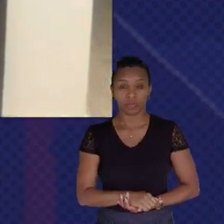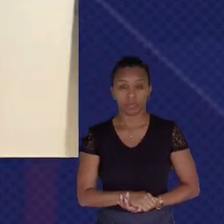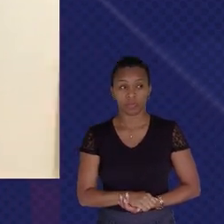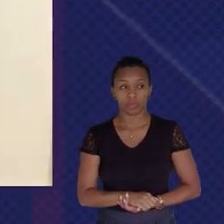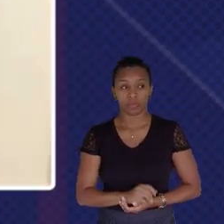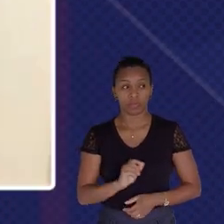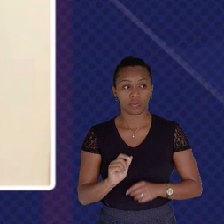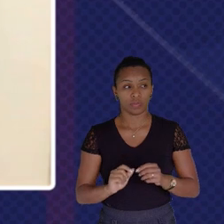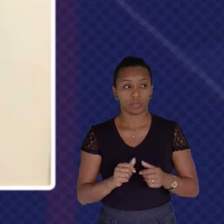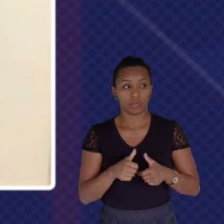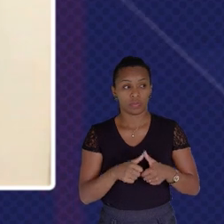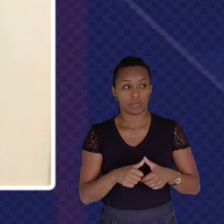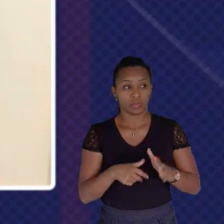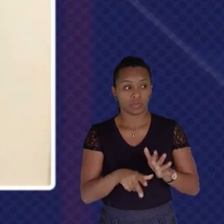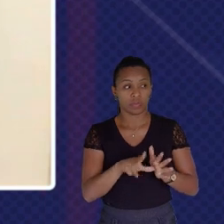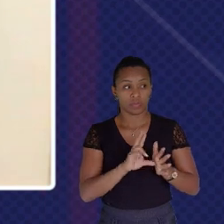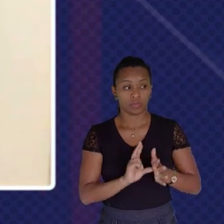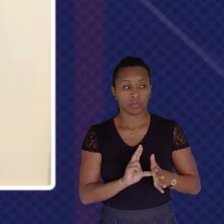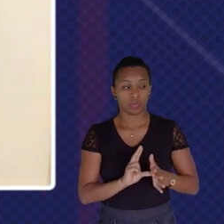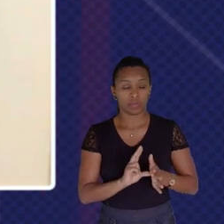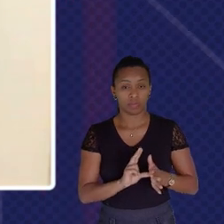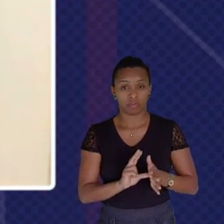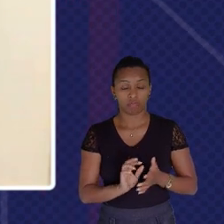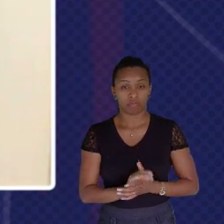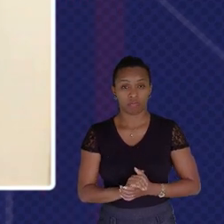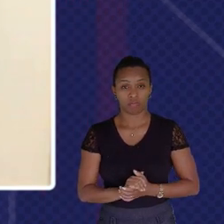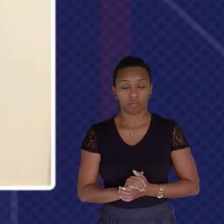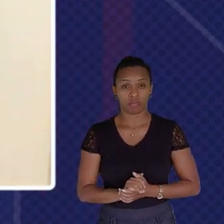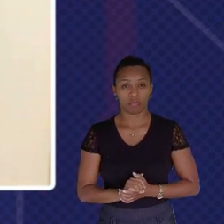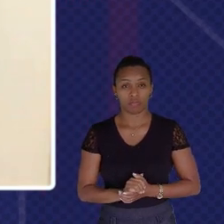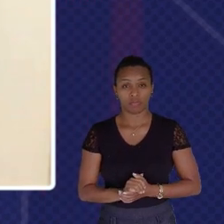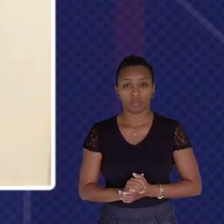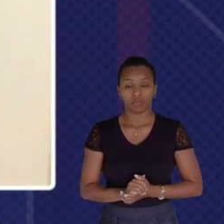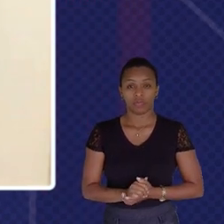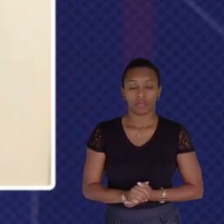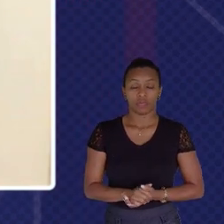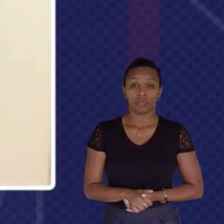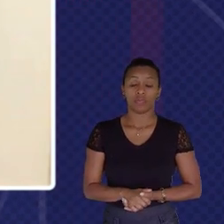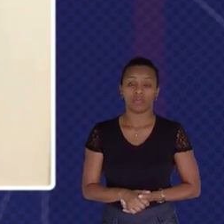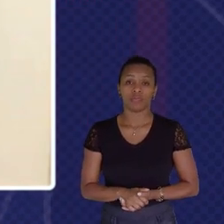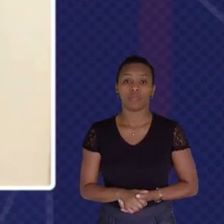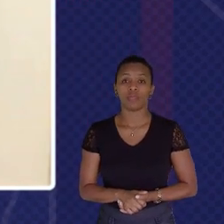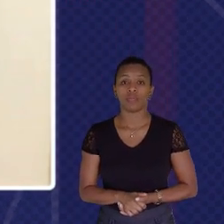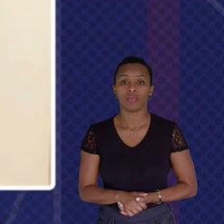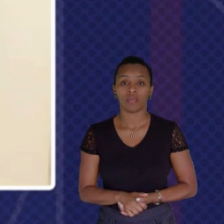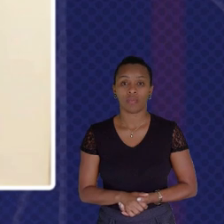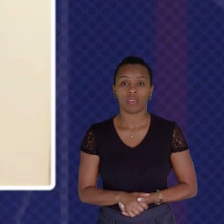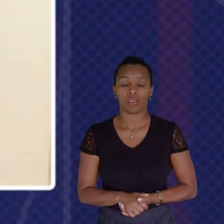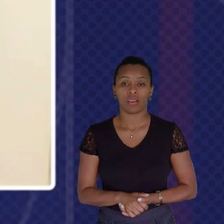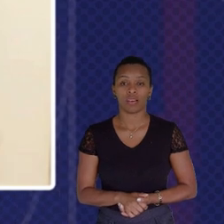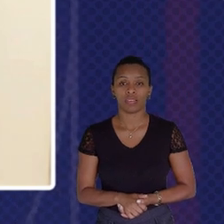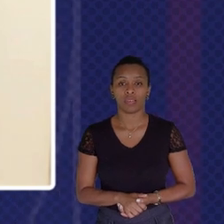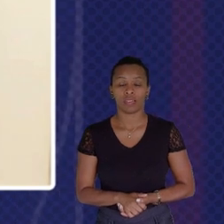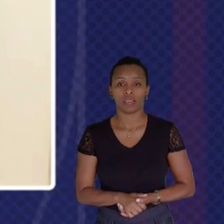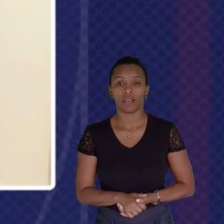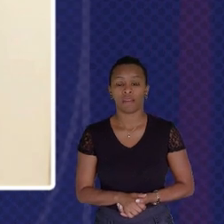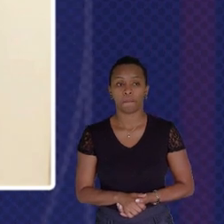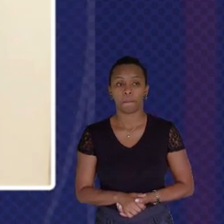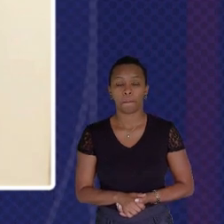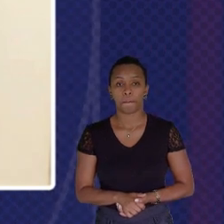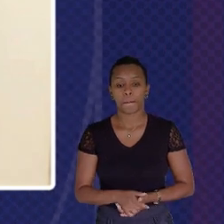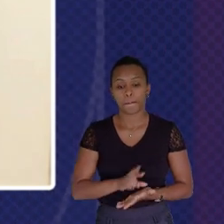That Quite A Number Of Our Organizations Are Not Outcomes Driven